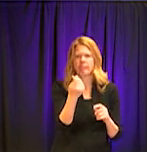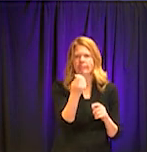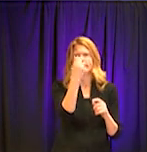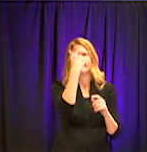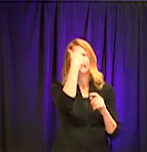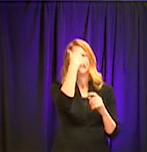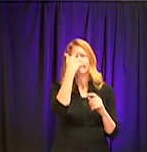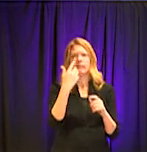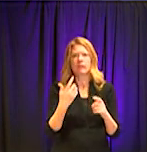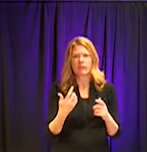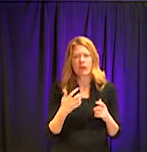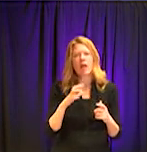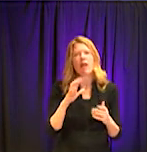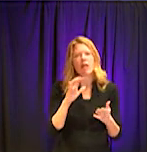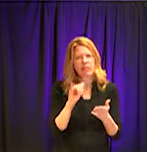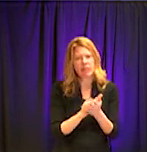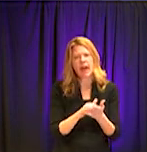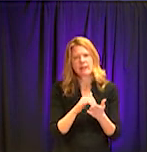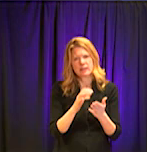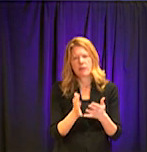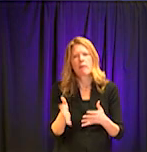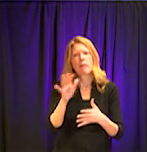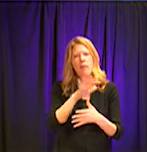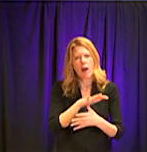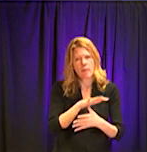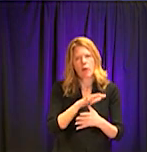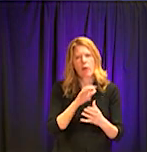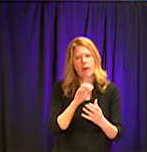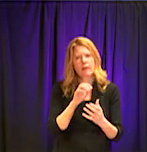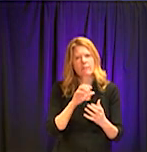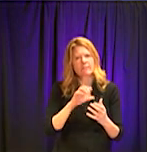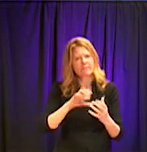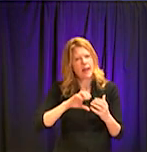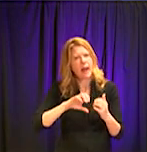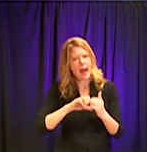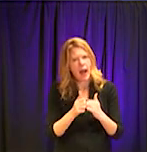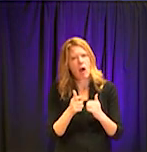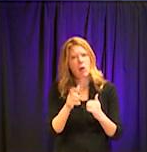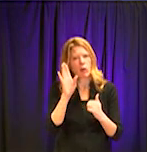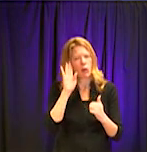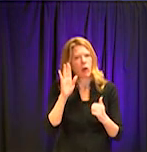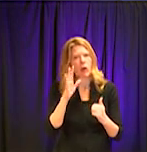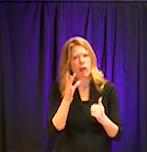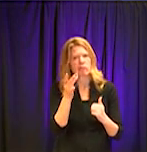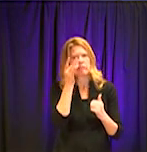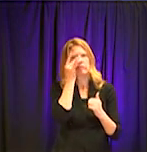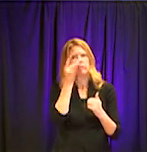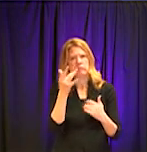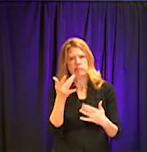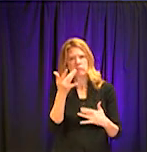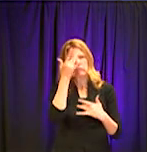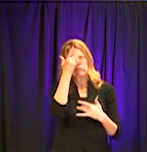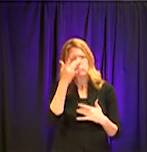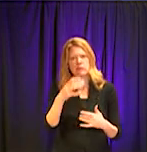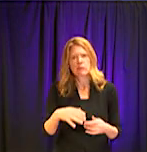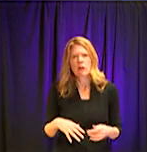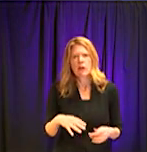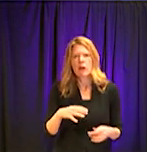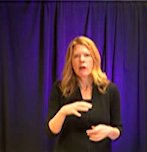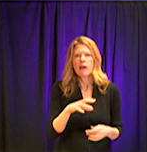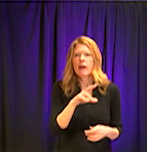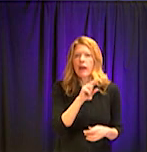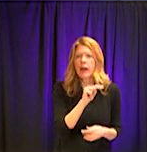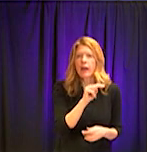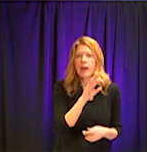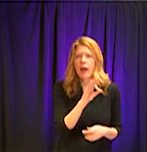transmitted. So these N95 respirators, they're very special respirators. They're different than a simple face mask. They're used by health